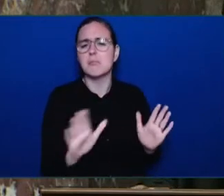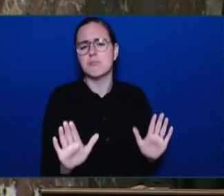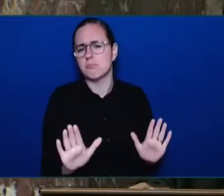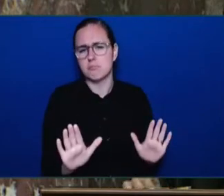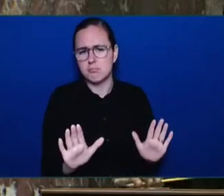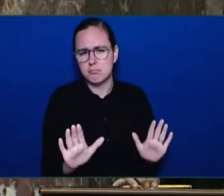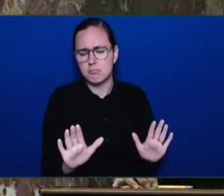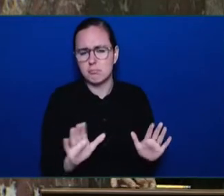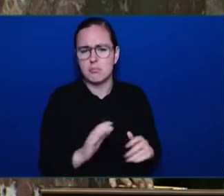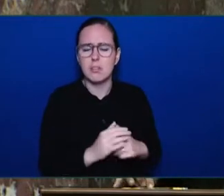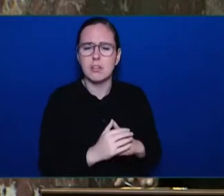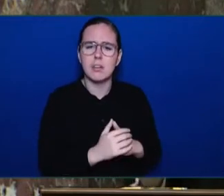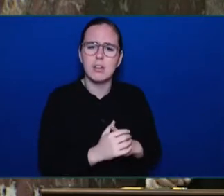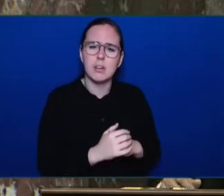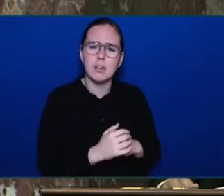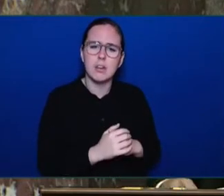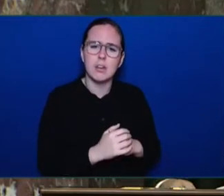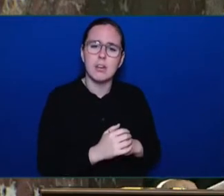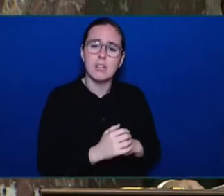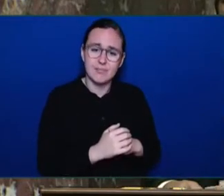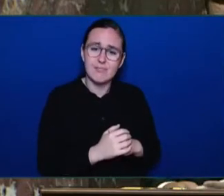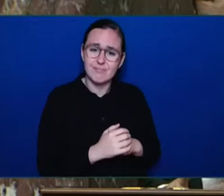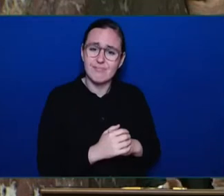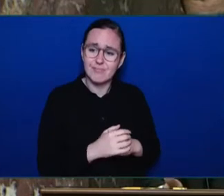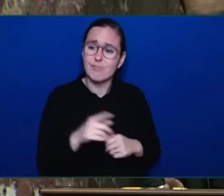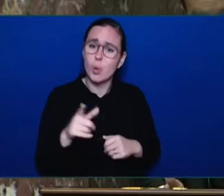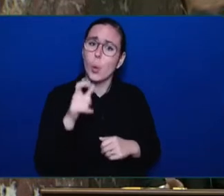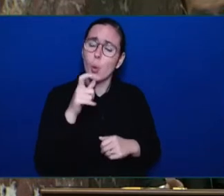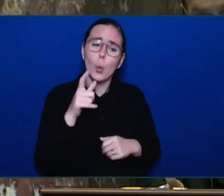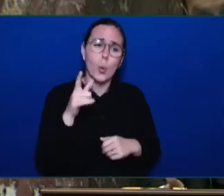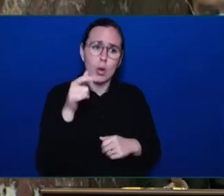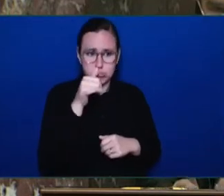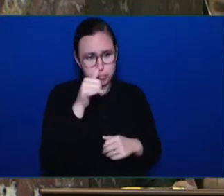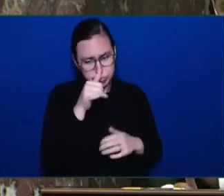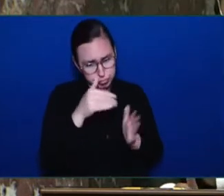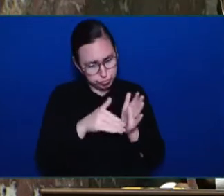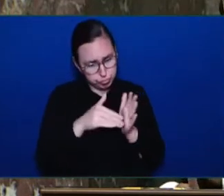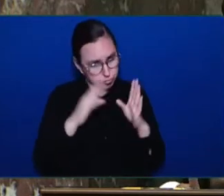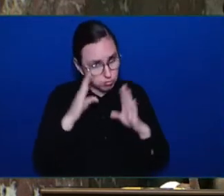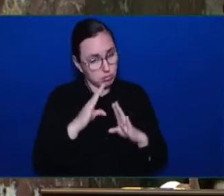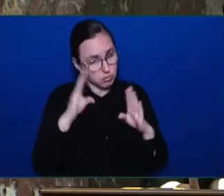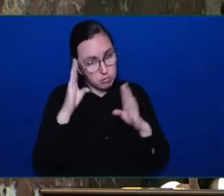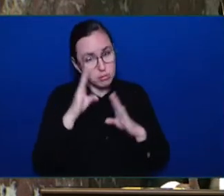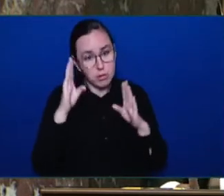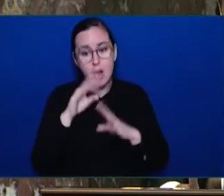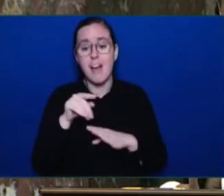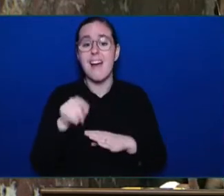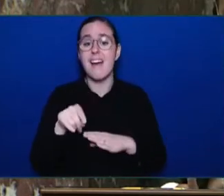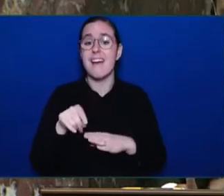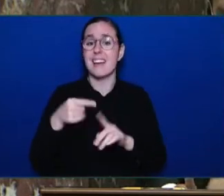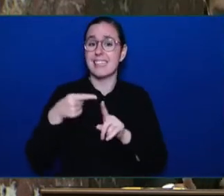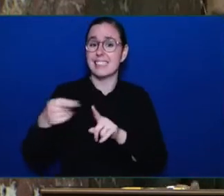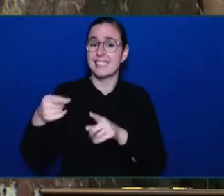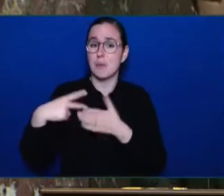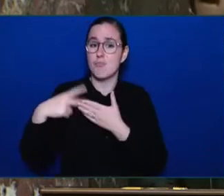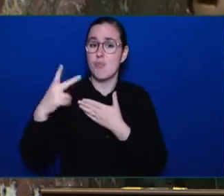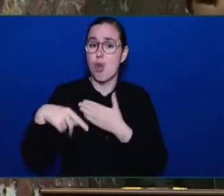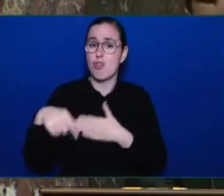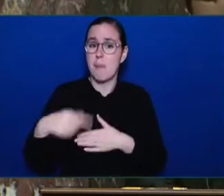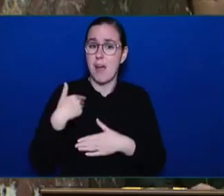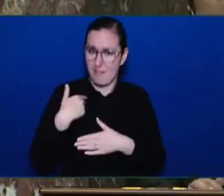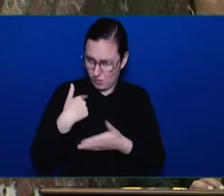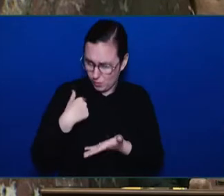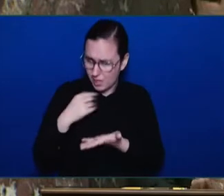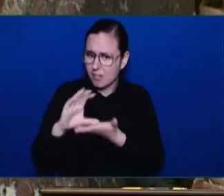we have committed publicly to fund that program, something that we needed to do since the last government cut it, despite its 40% success rate.